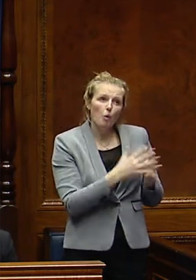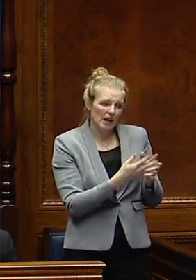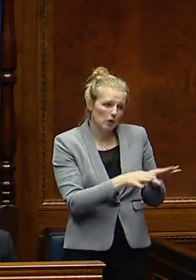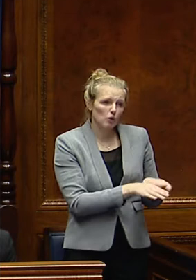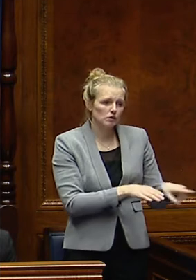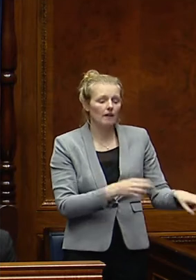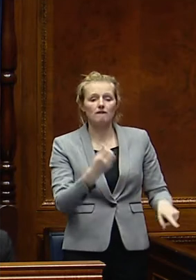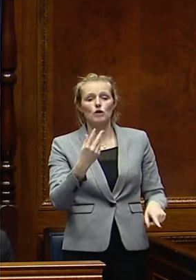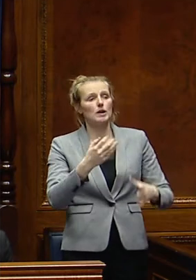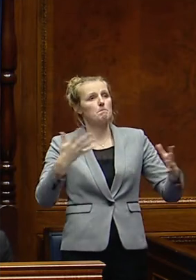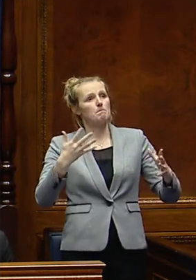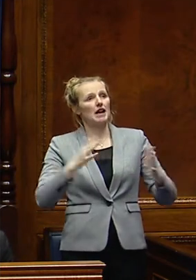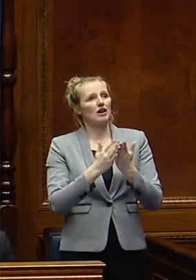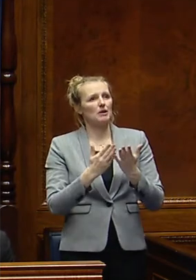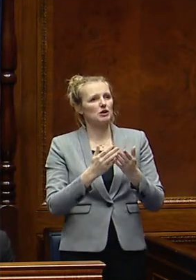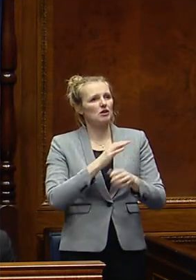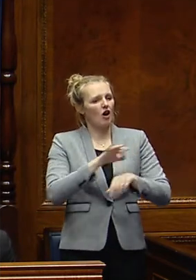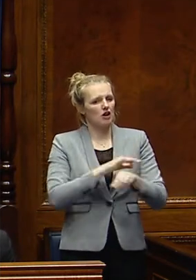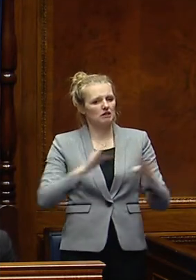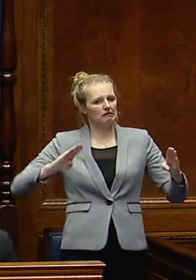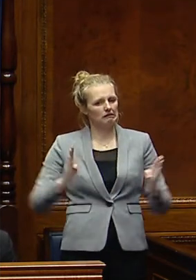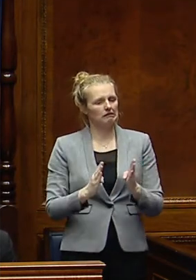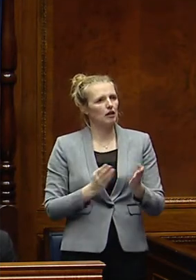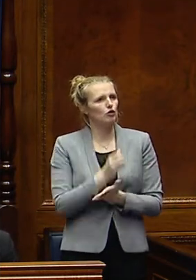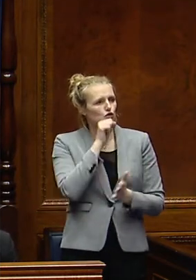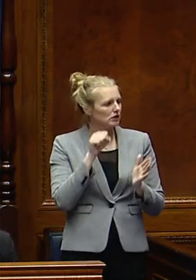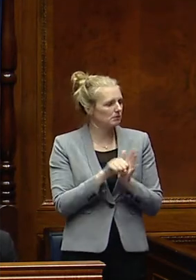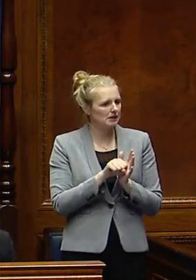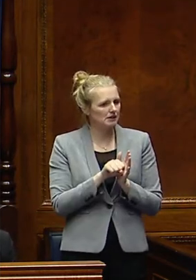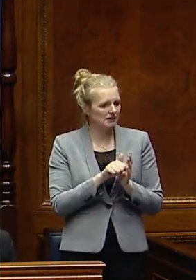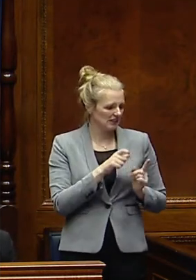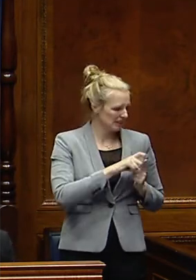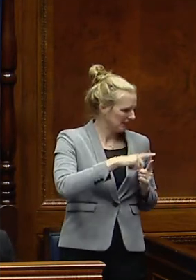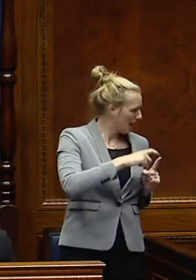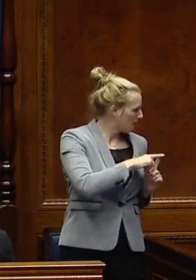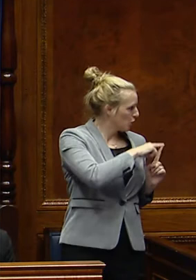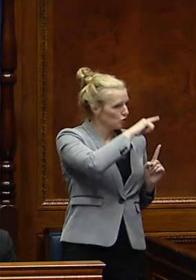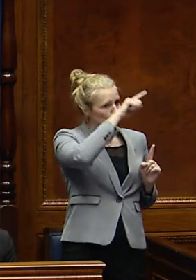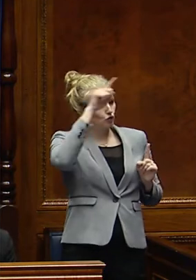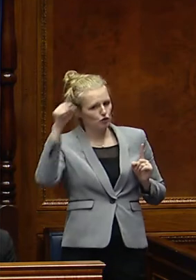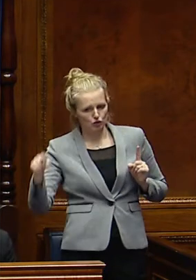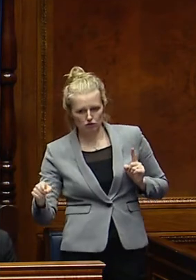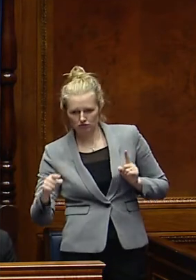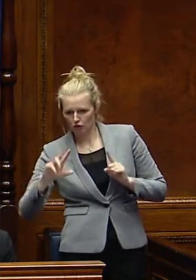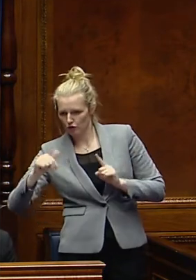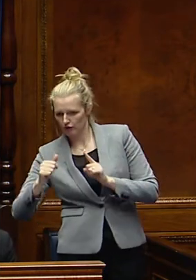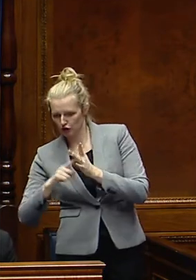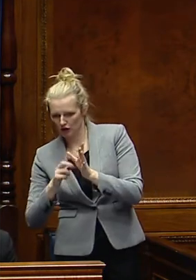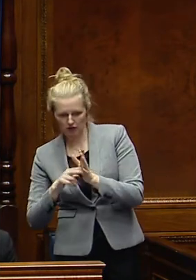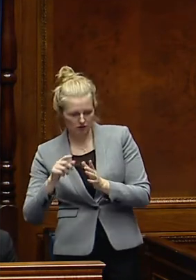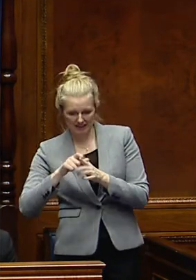Fourteen larger libraries reduced their opening hours over the Christmas period from December 23rd until the 31st.